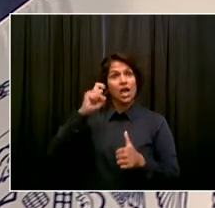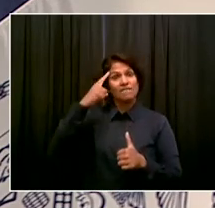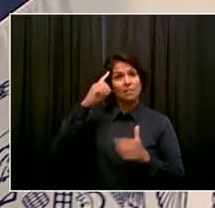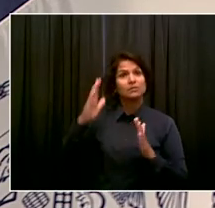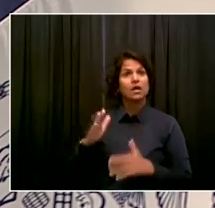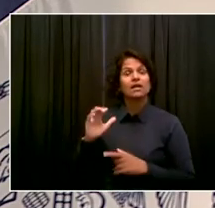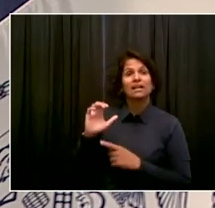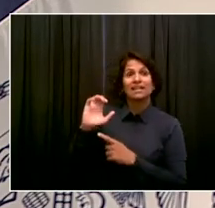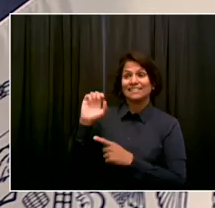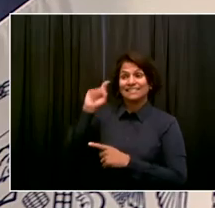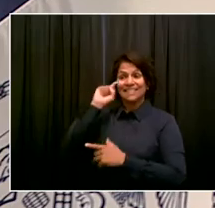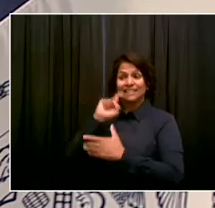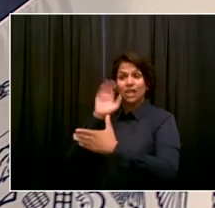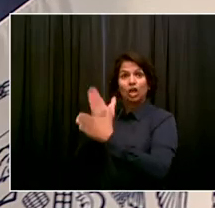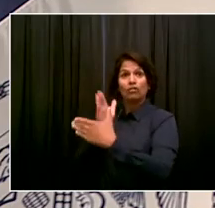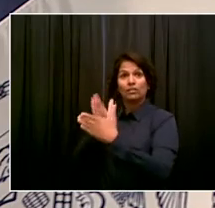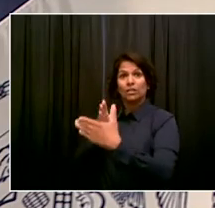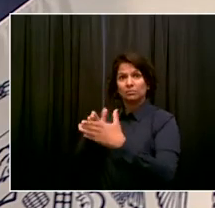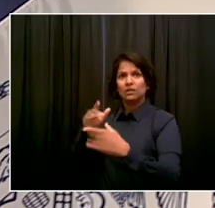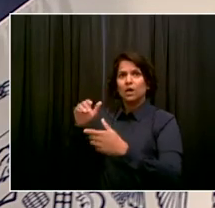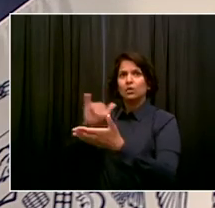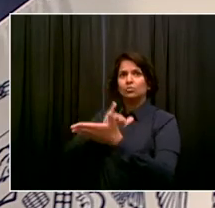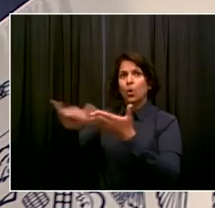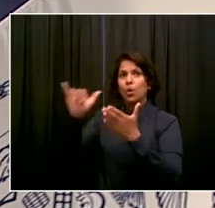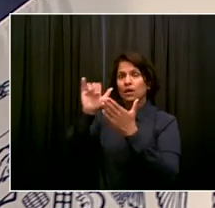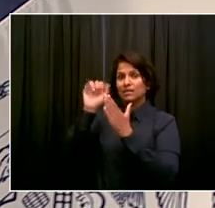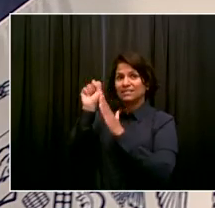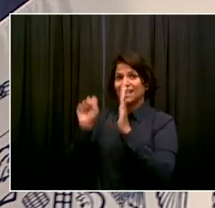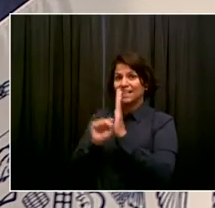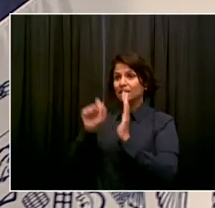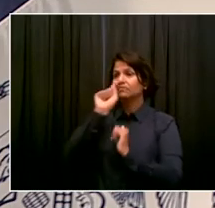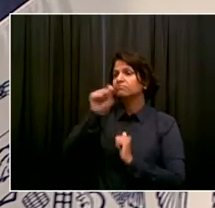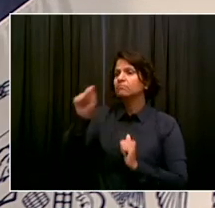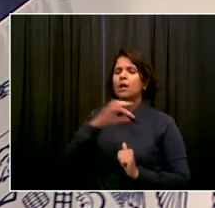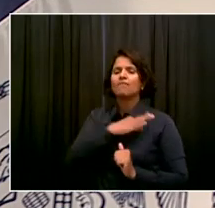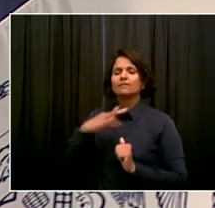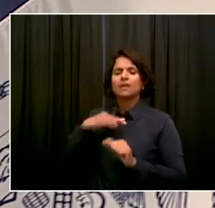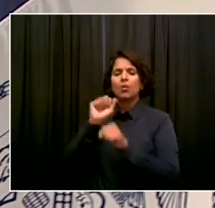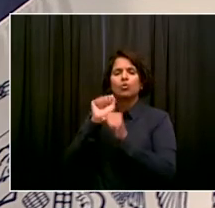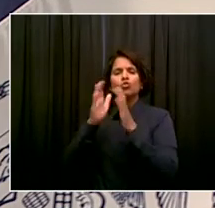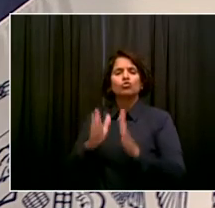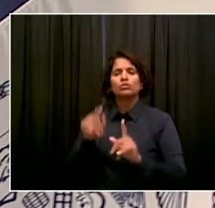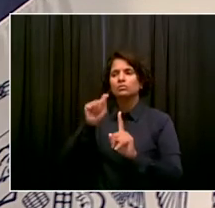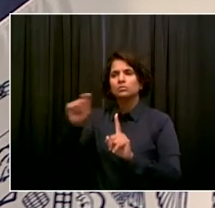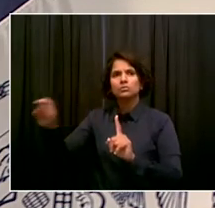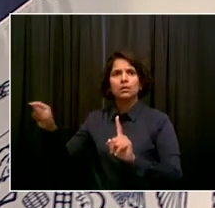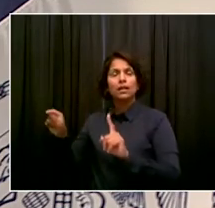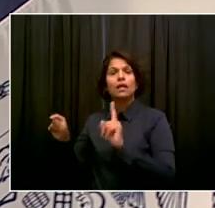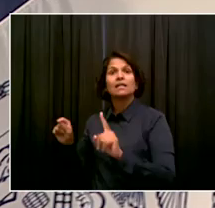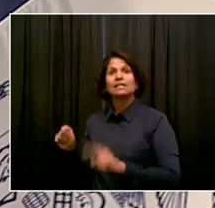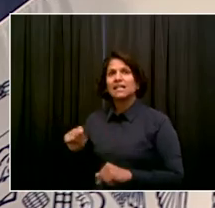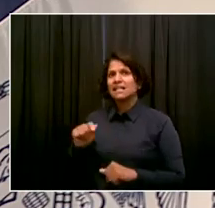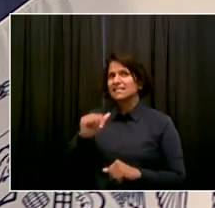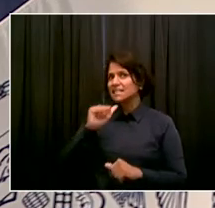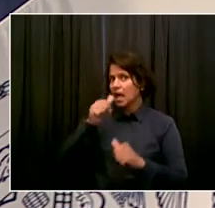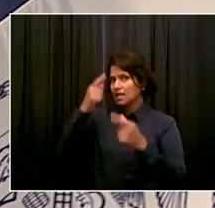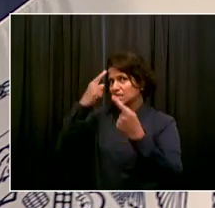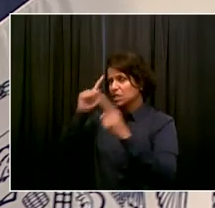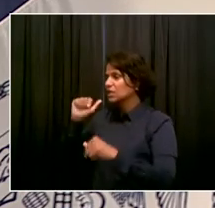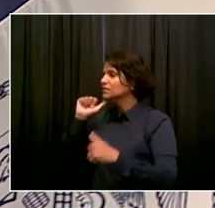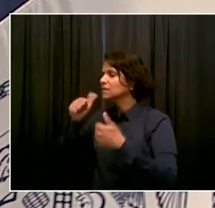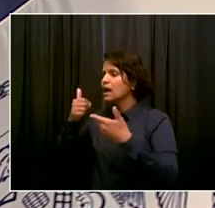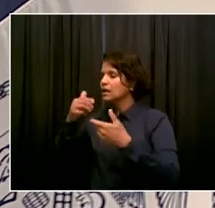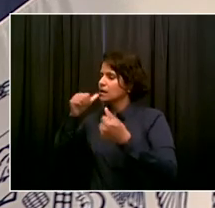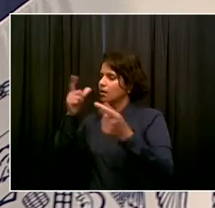other things, engaging in unwelcome and non-consensual touching, as well as making numerous offensive comments of a suggestive and sexual